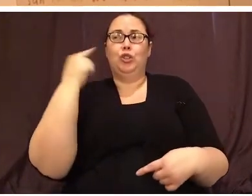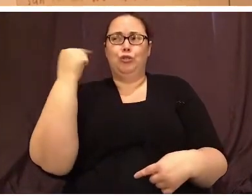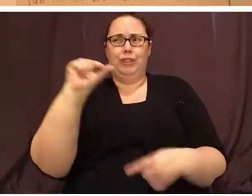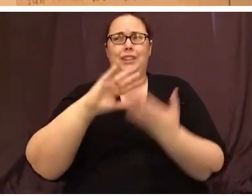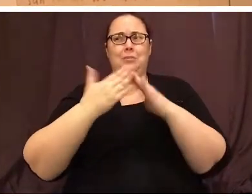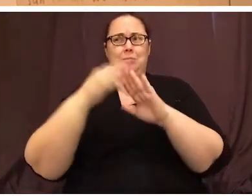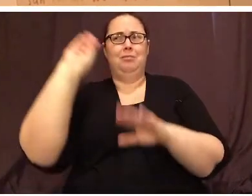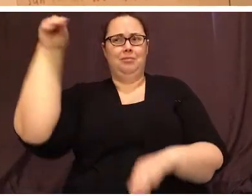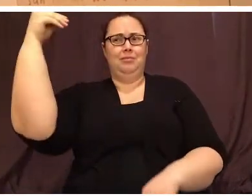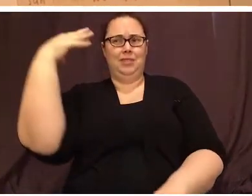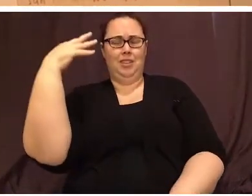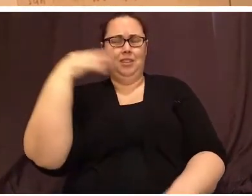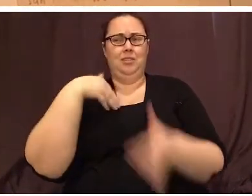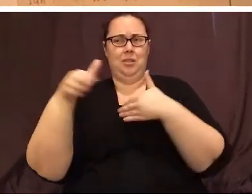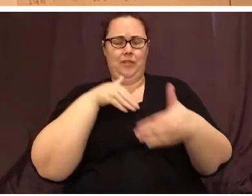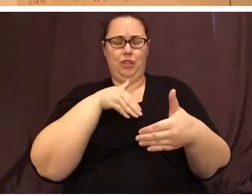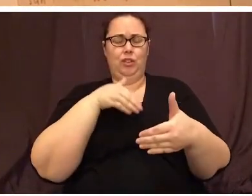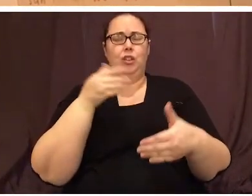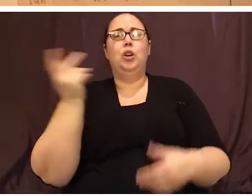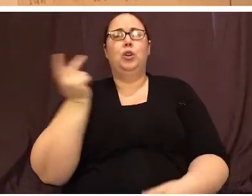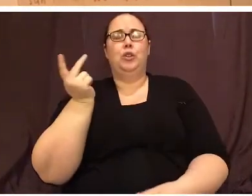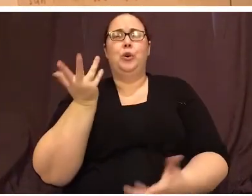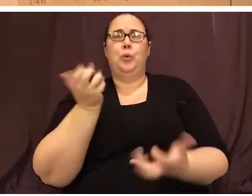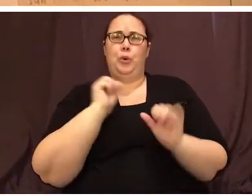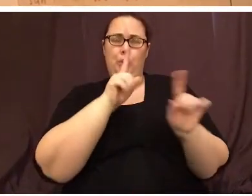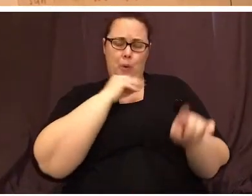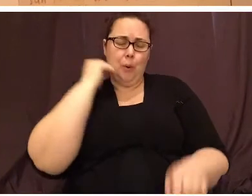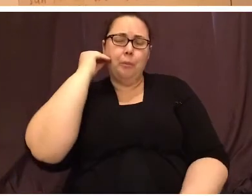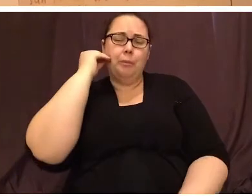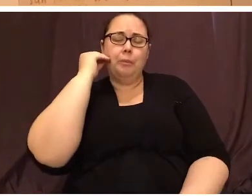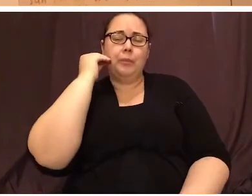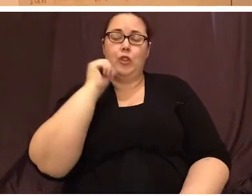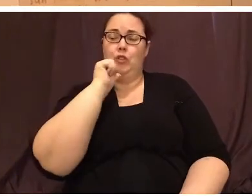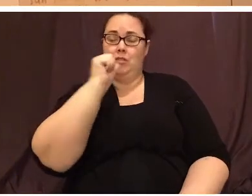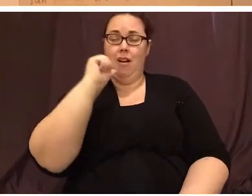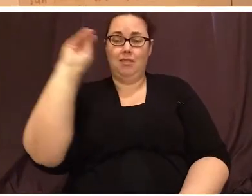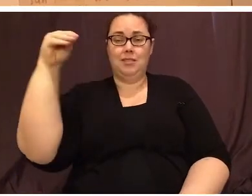home. You are not-so-sunny friends, yellow and orange.